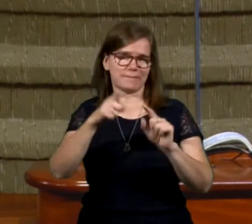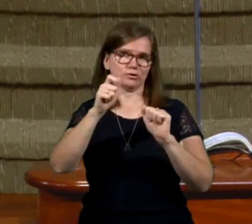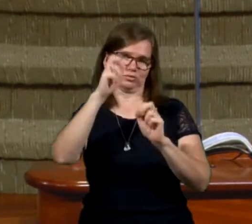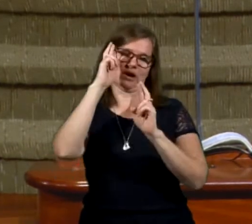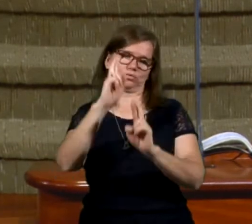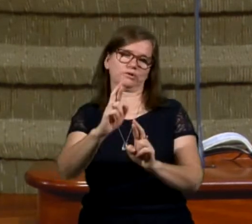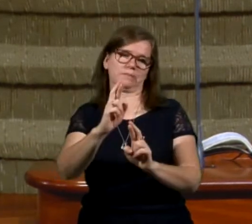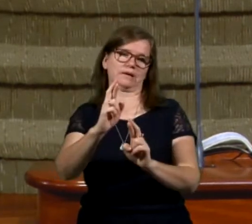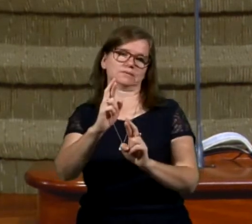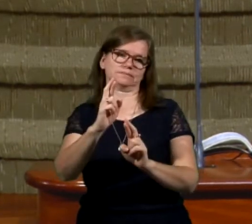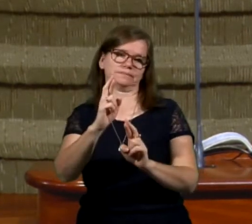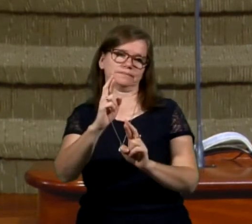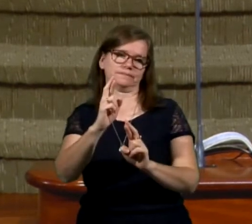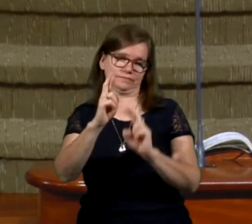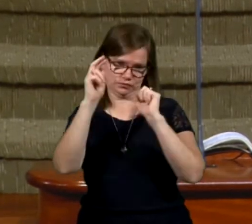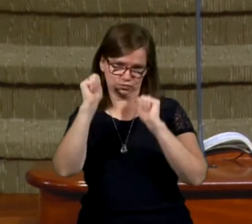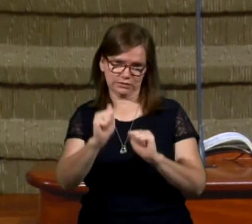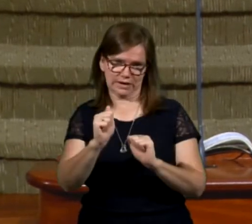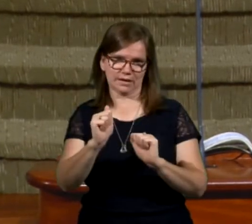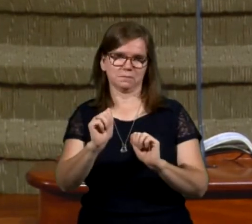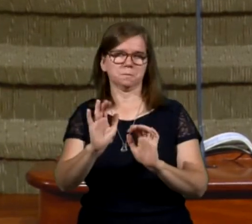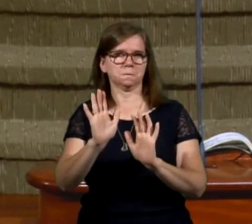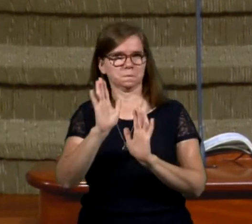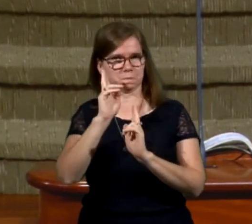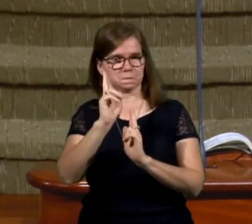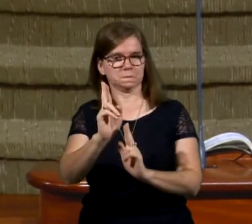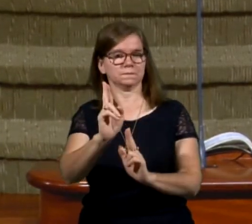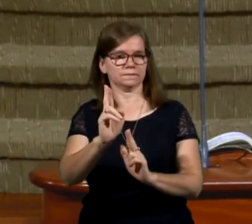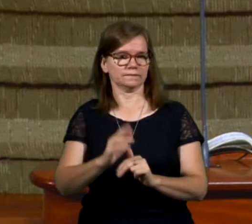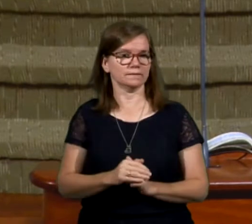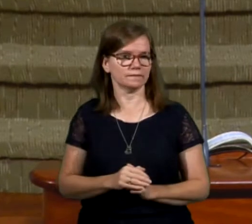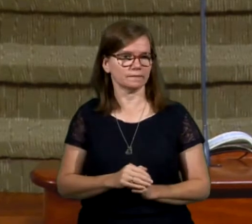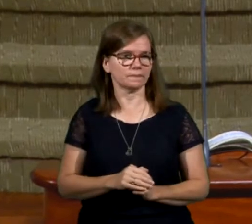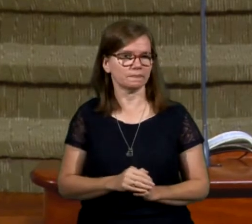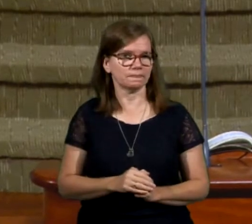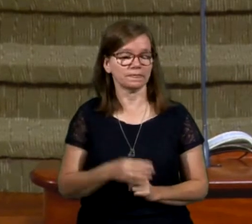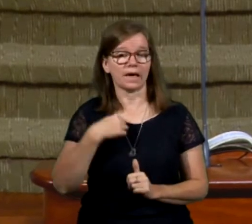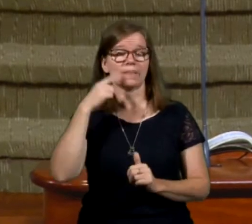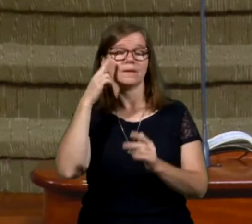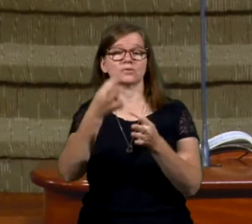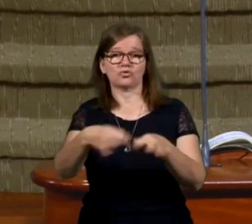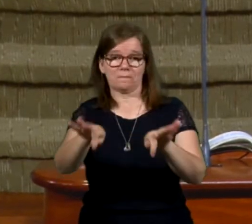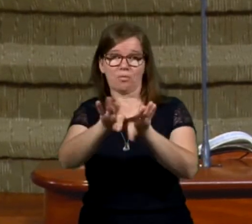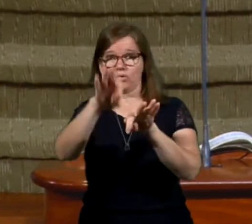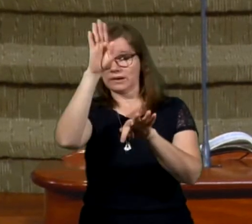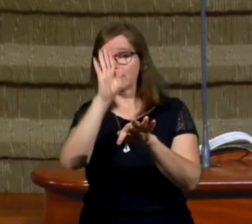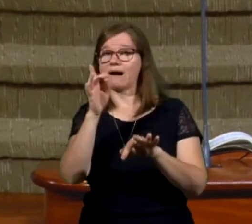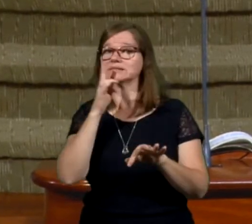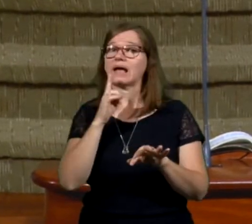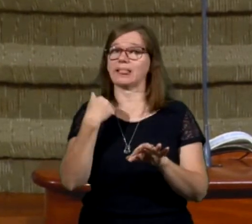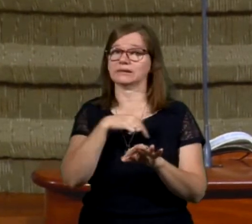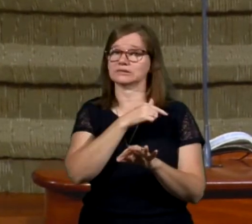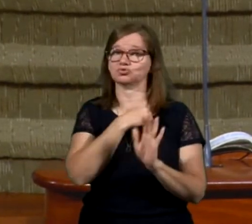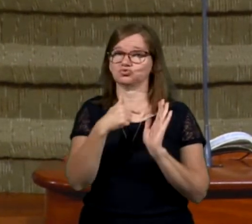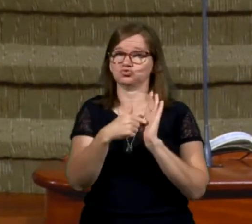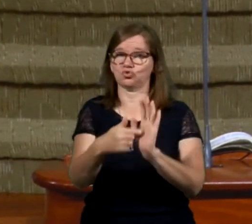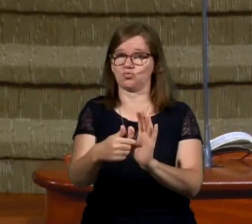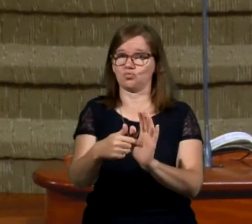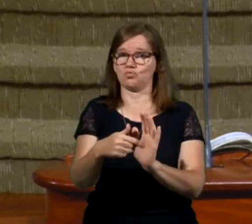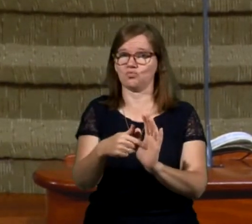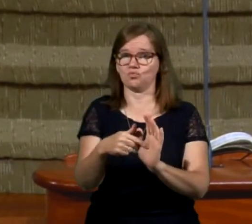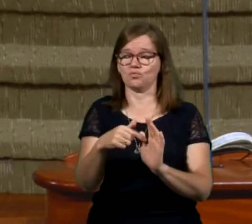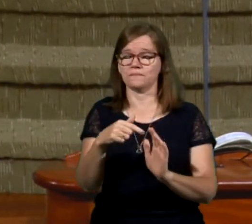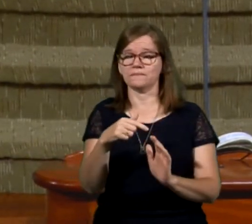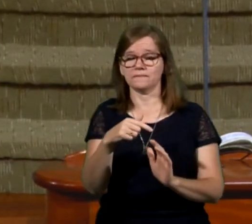respectful. You can reverence them. And I think it's very important that God's telling us. He's showing us that right here in this passage of Scripture.